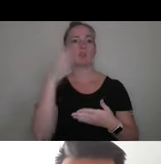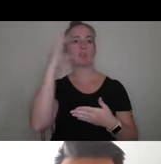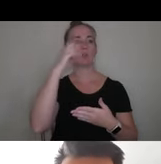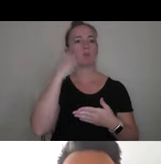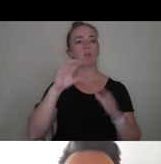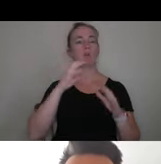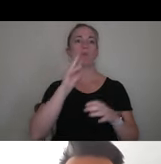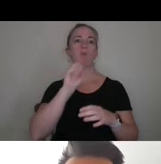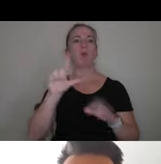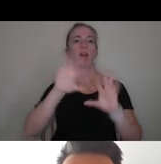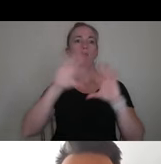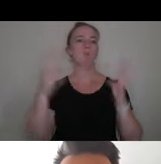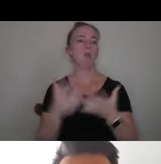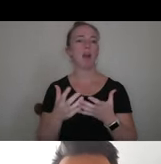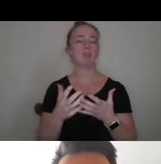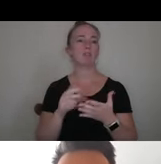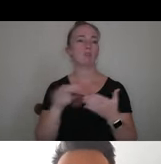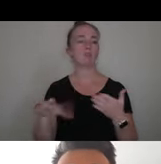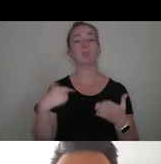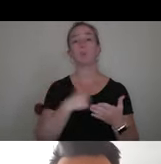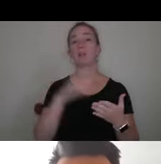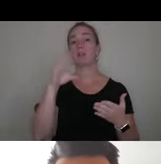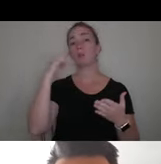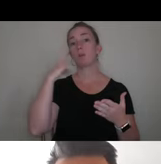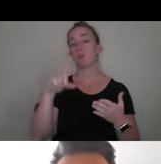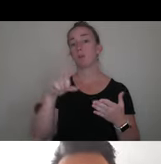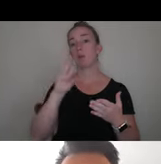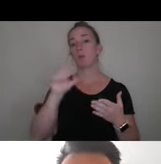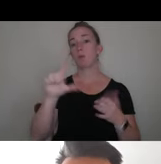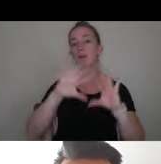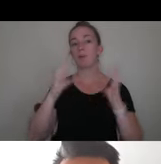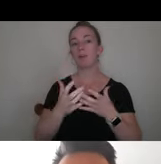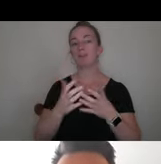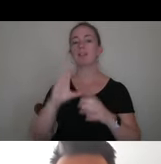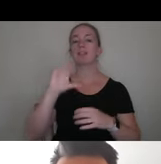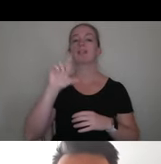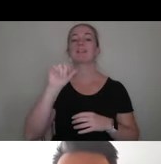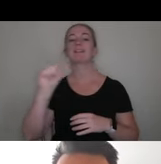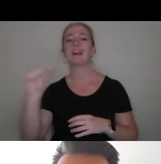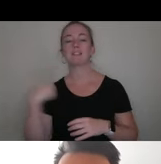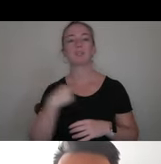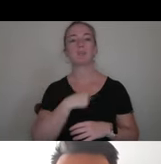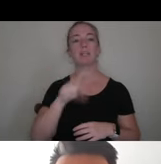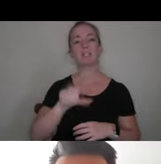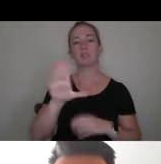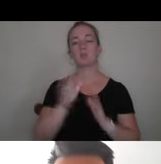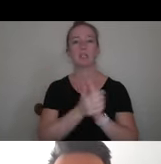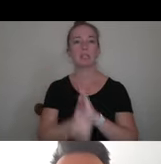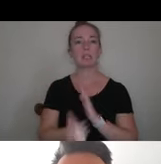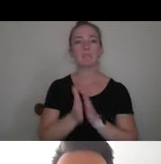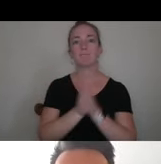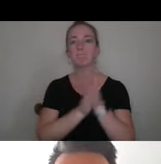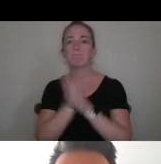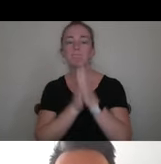students. We look for a well-rounded class. We need your gifts, talents, and passions